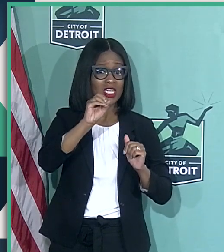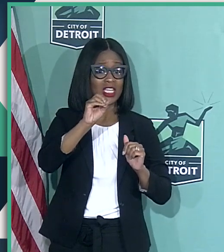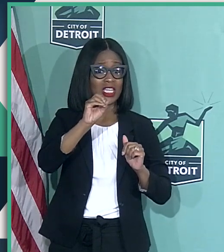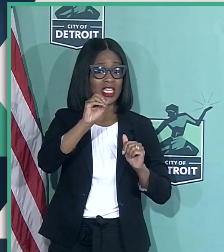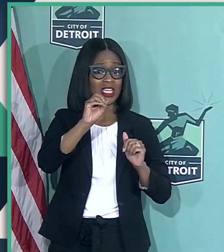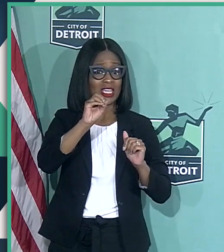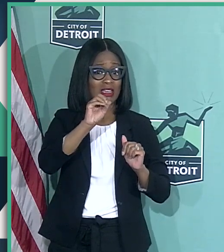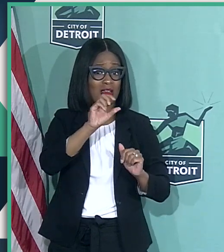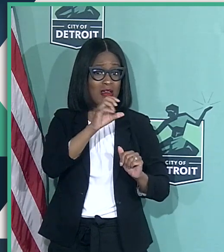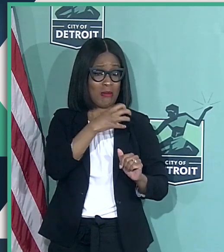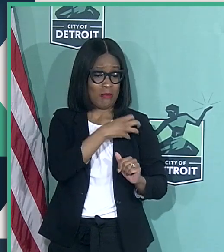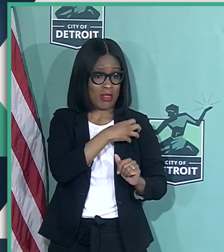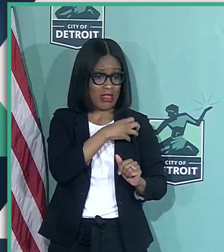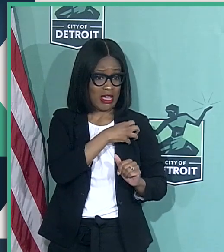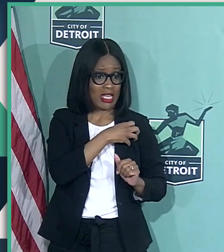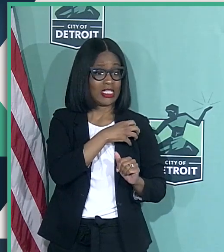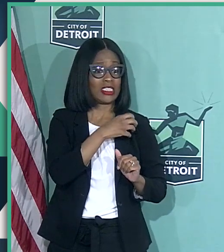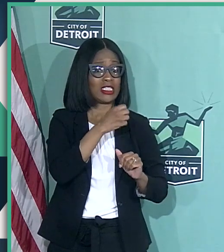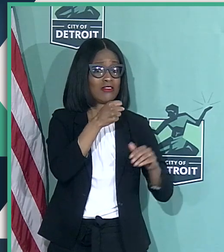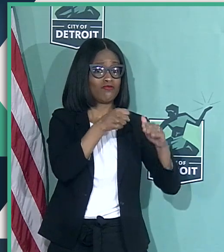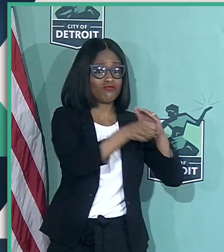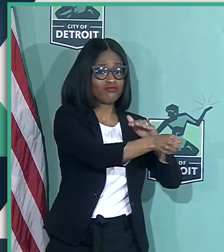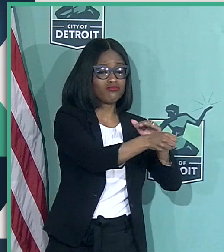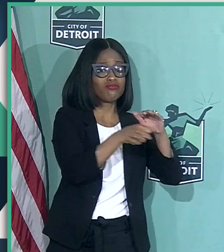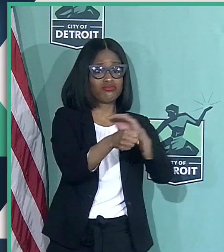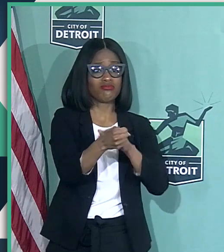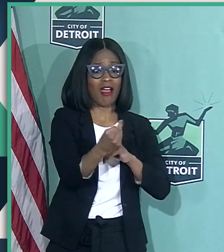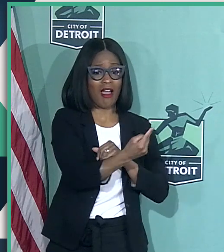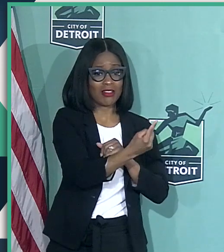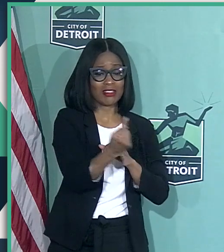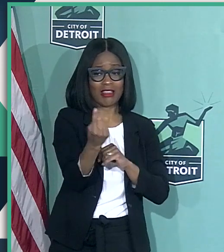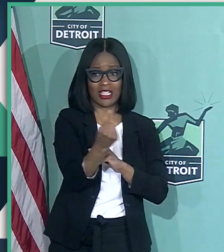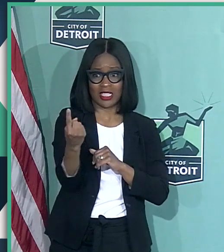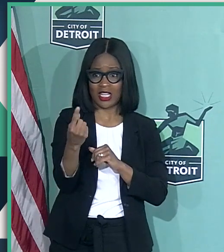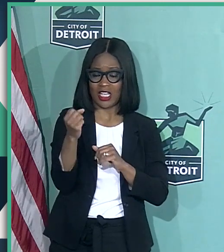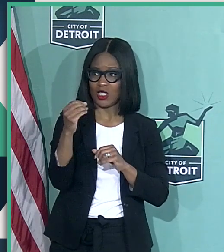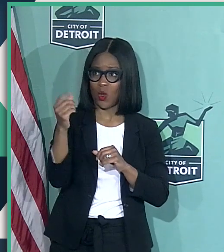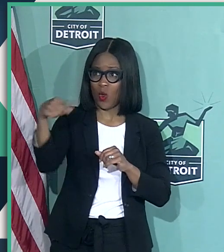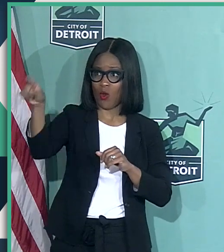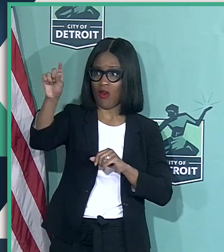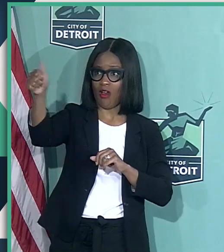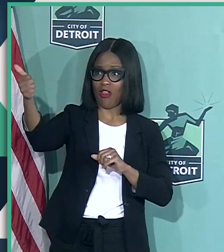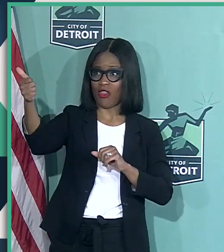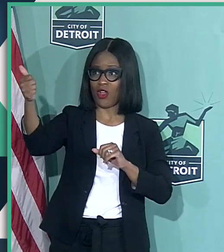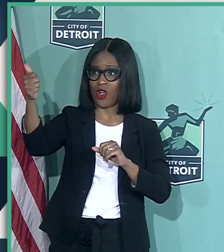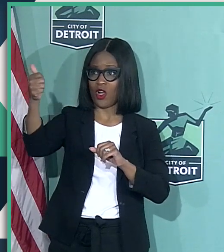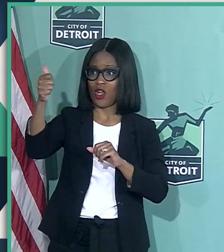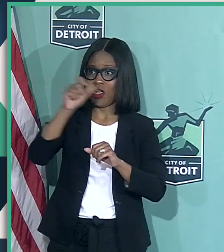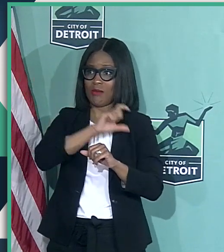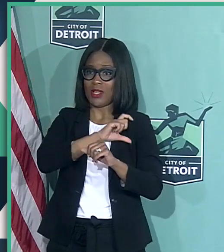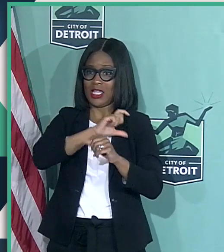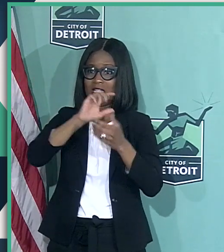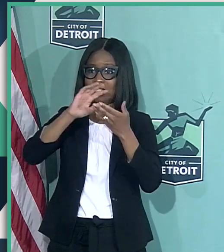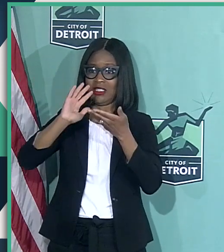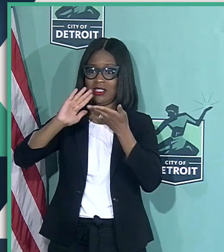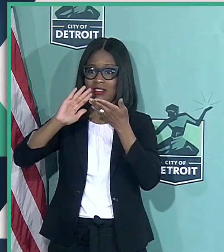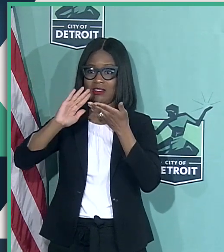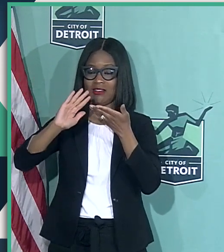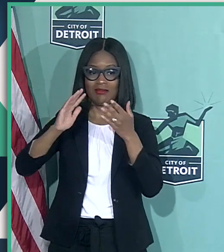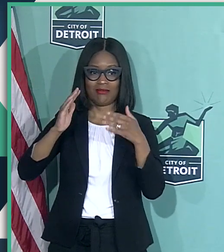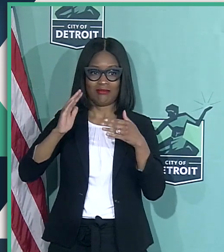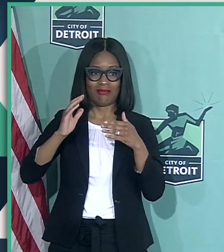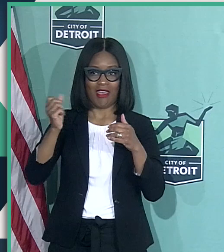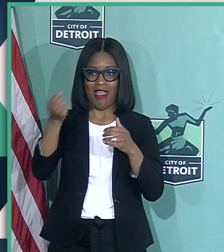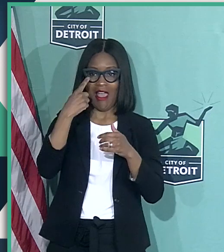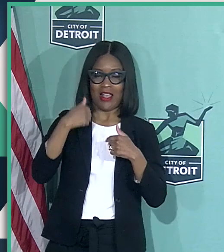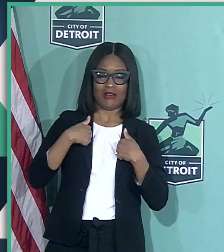quarantined. And many asked me, said, how are you running the police department? Before you know it, the entire police department is going to be